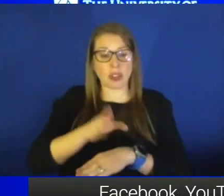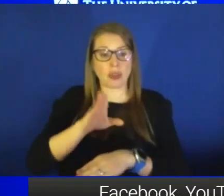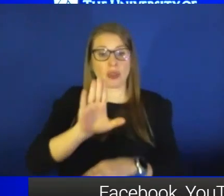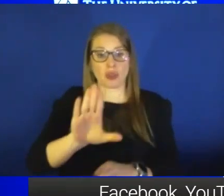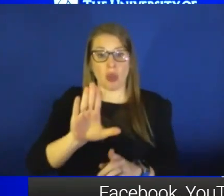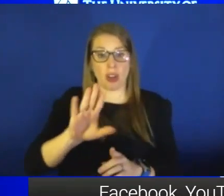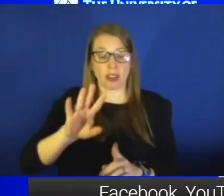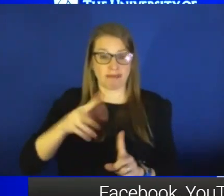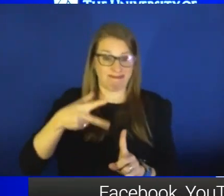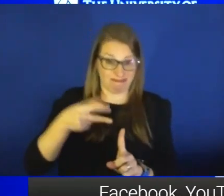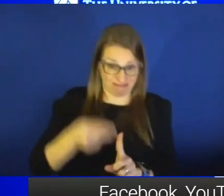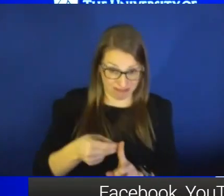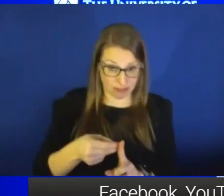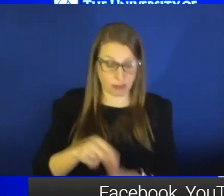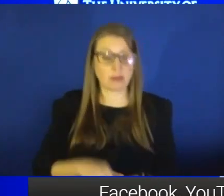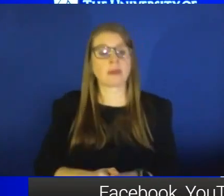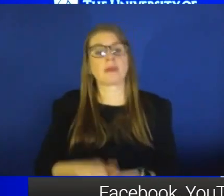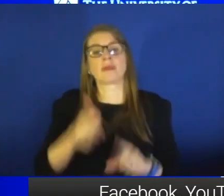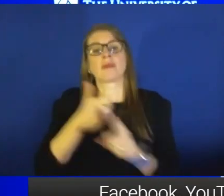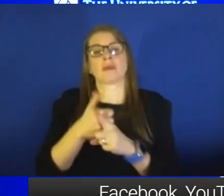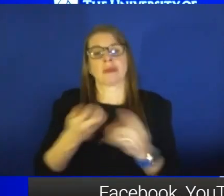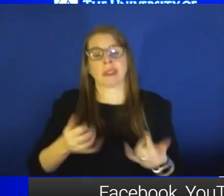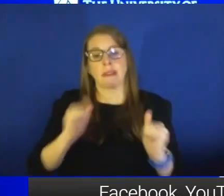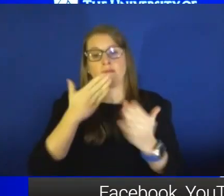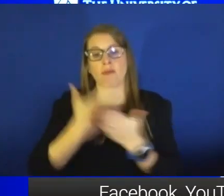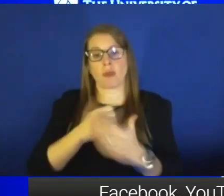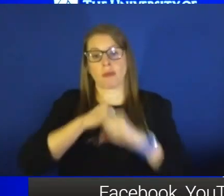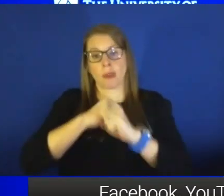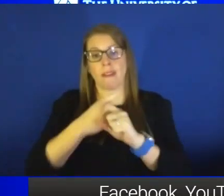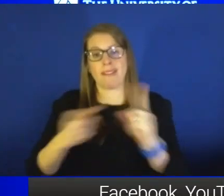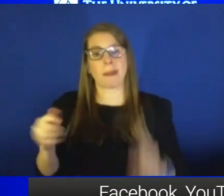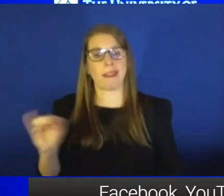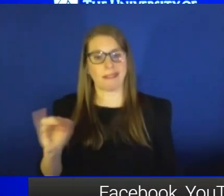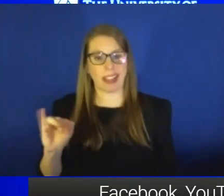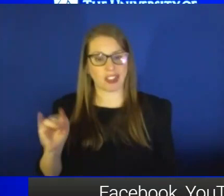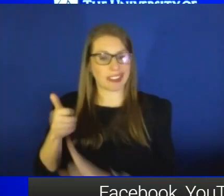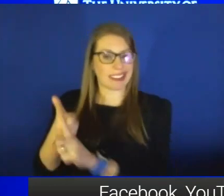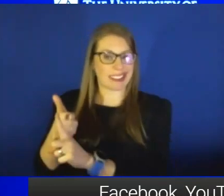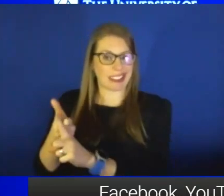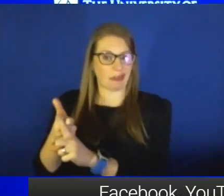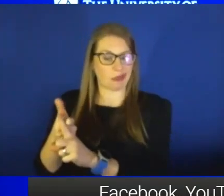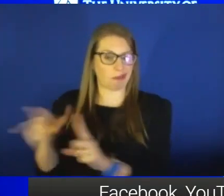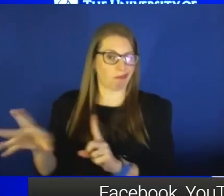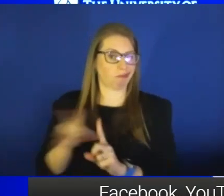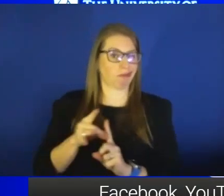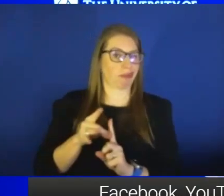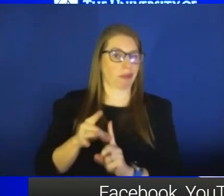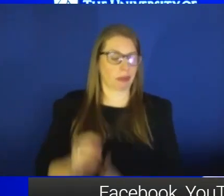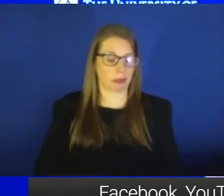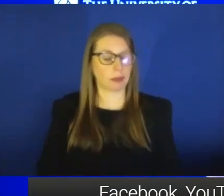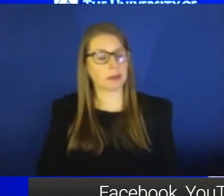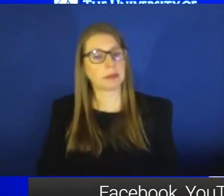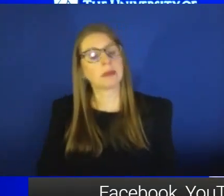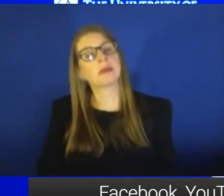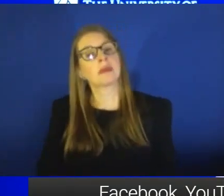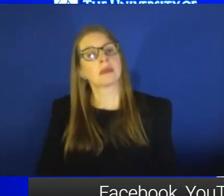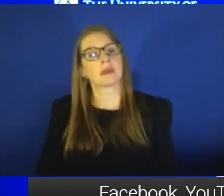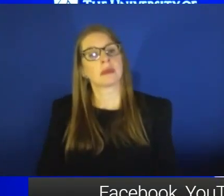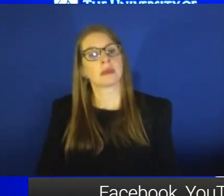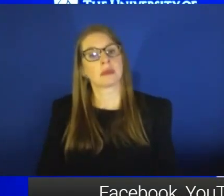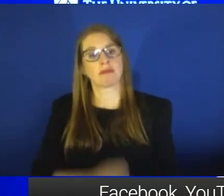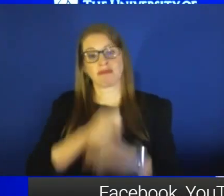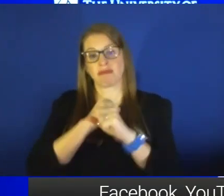you do even have fairly good protection against infection itself. And so I think that is important to note, that protection against